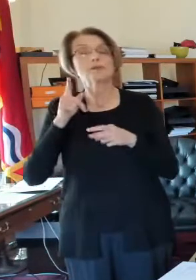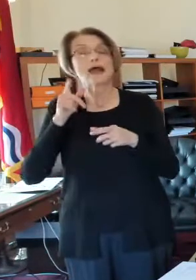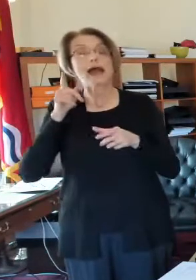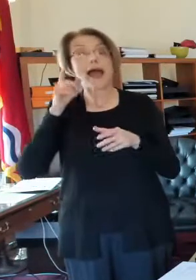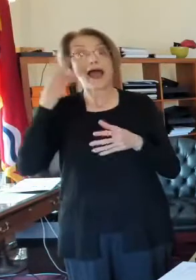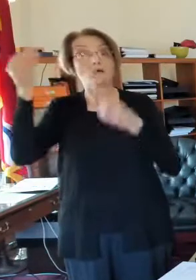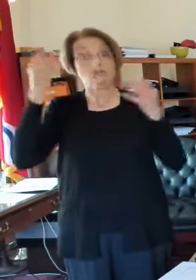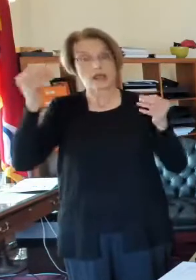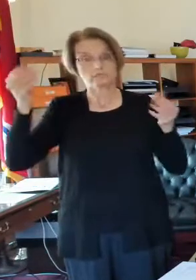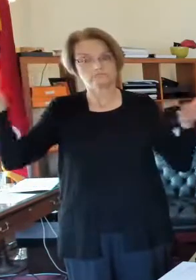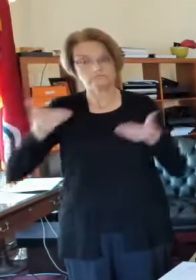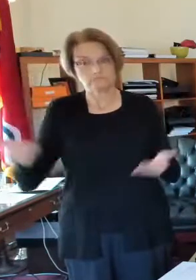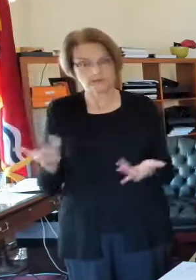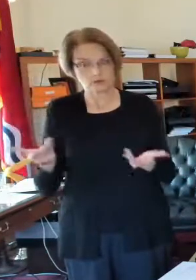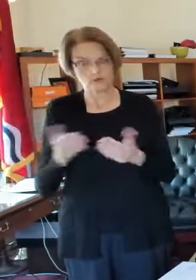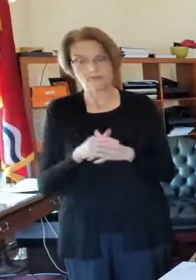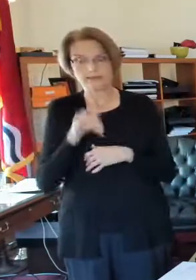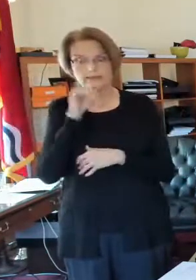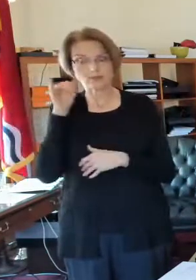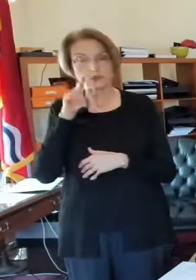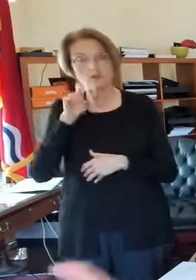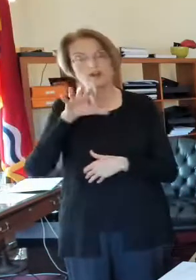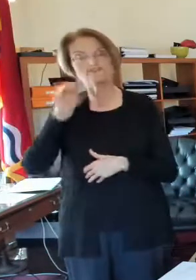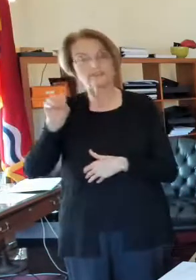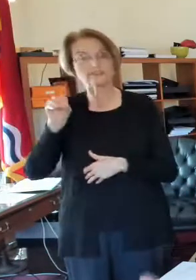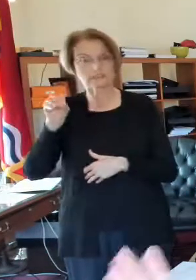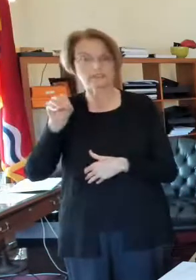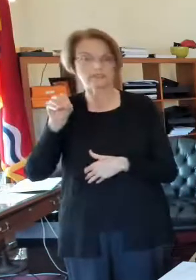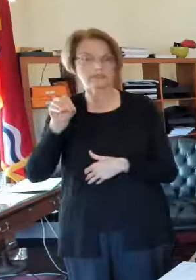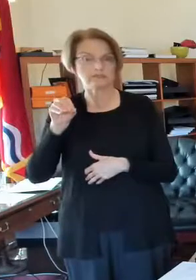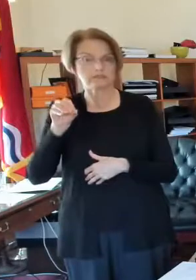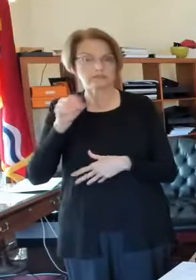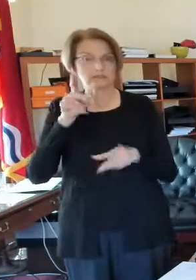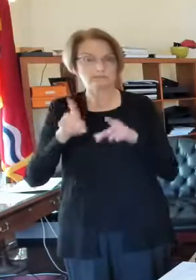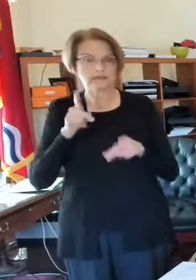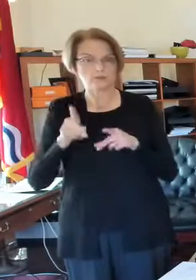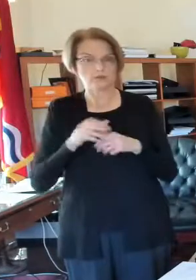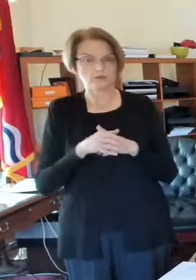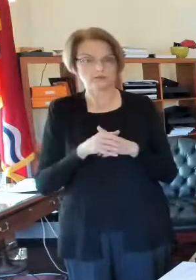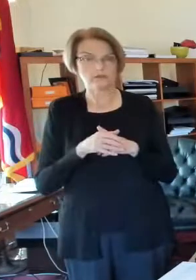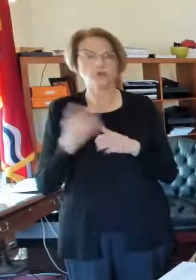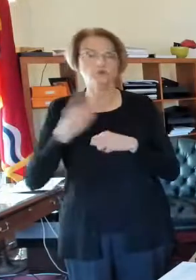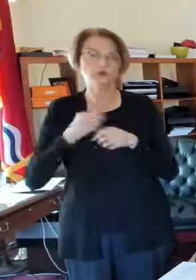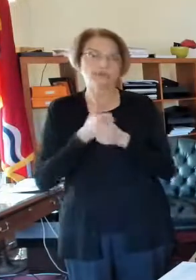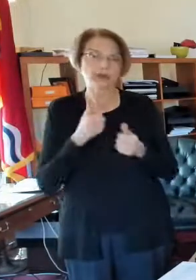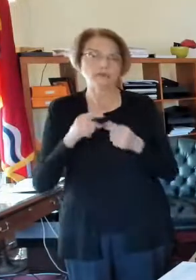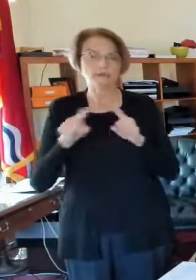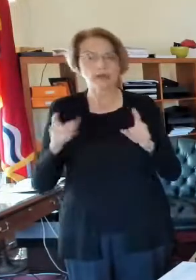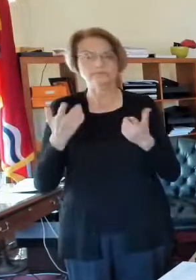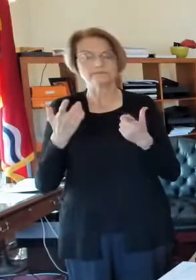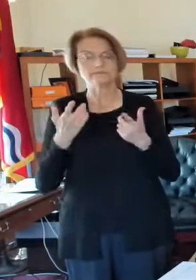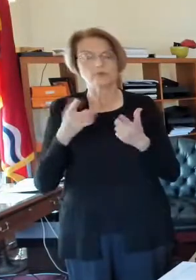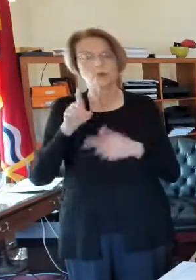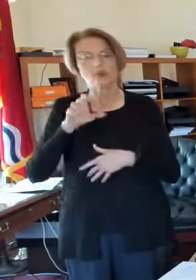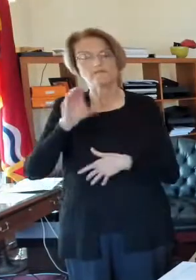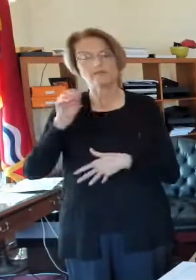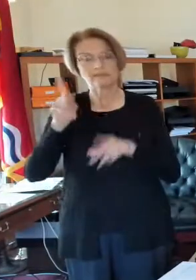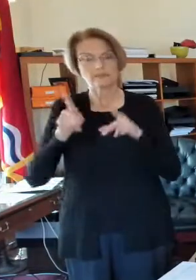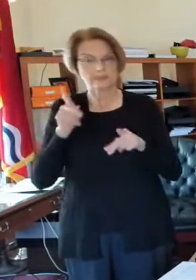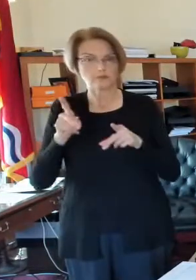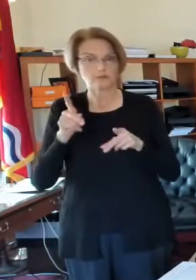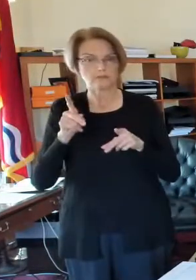Yesterday, there were 150 people. Slag's two days behind, so that's a Monday number. 150 people